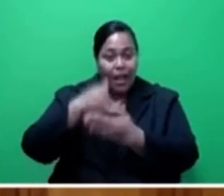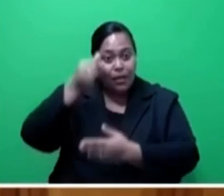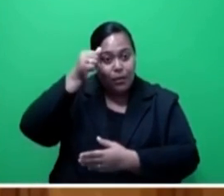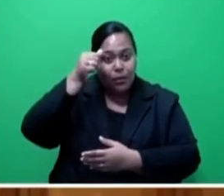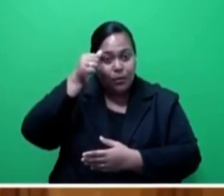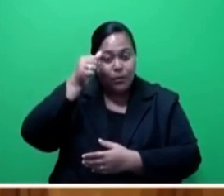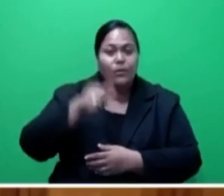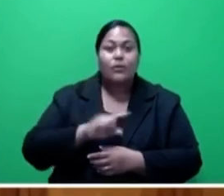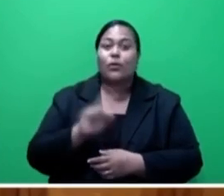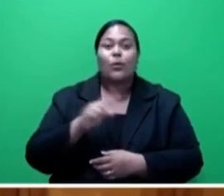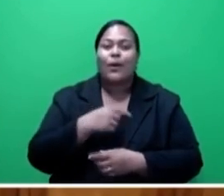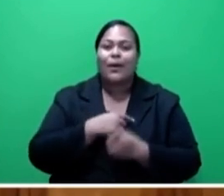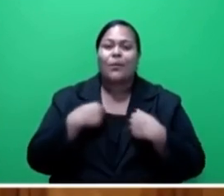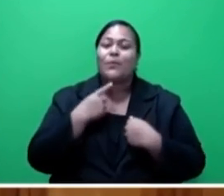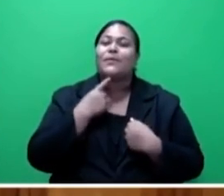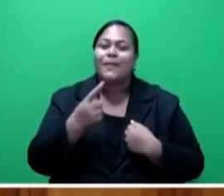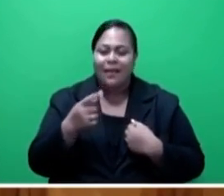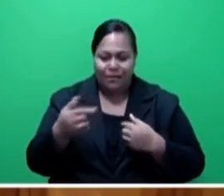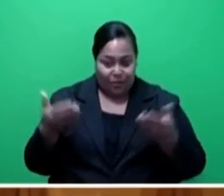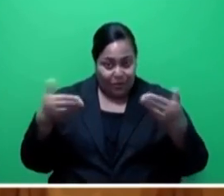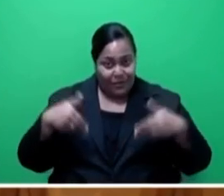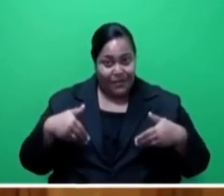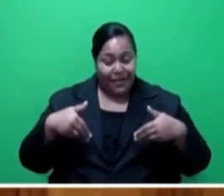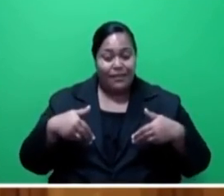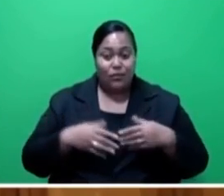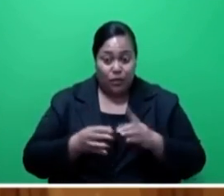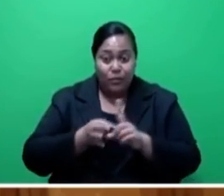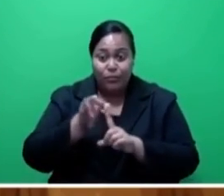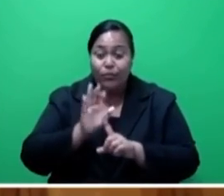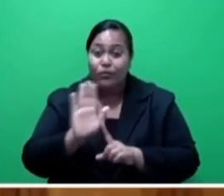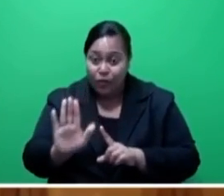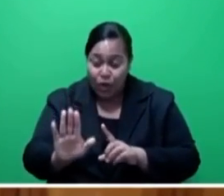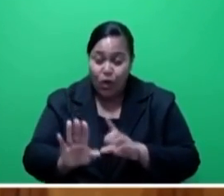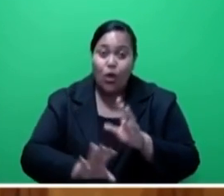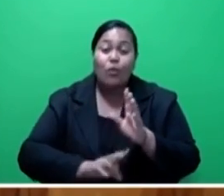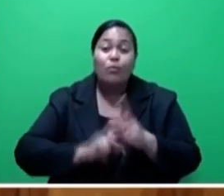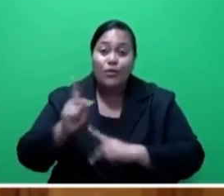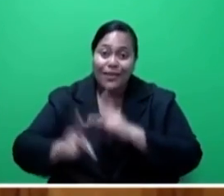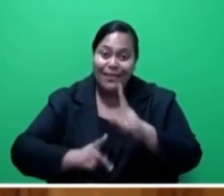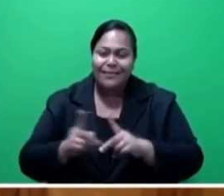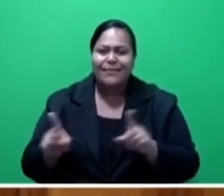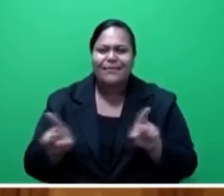say from this side to try and improve the process is like talking to a wall.